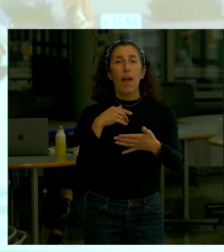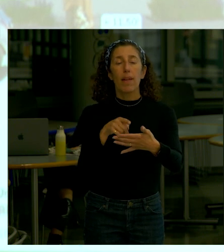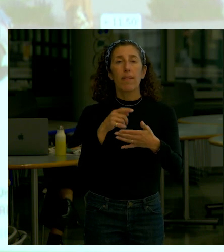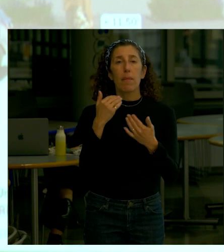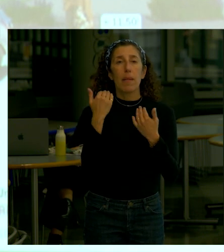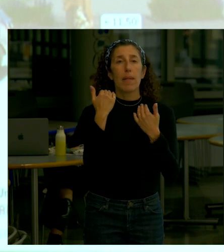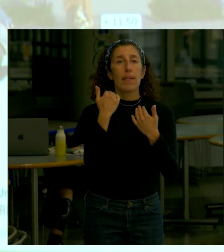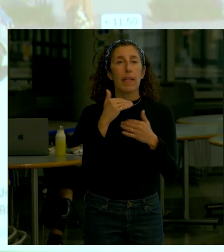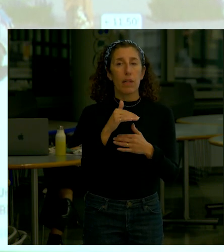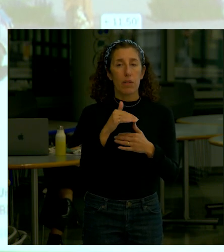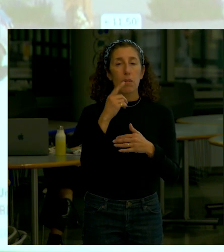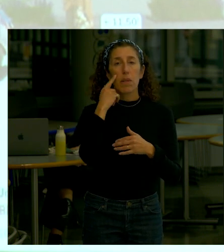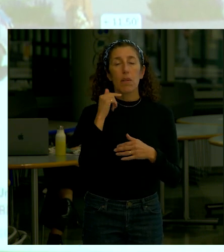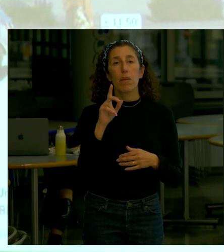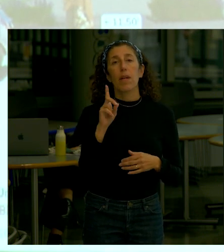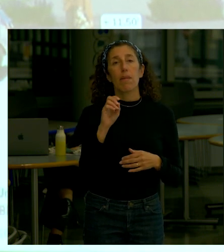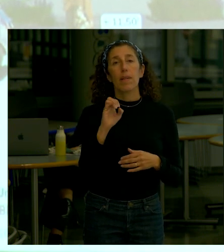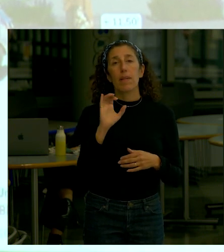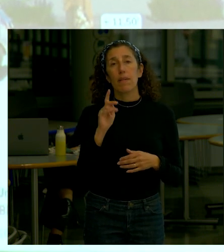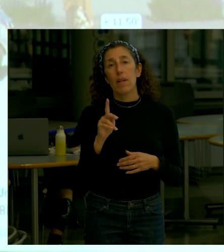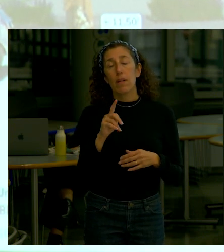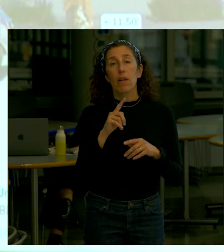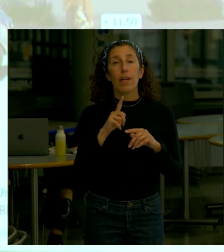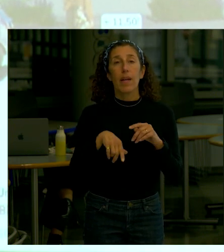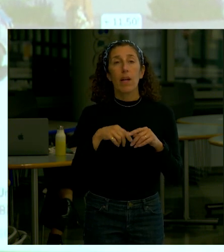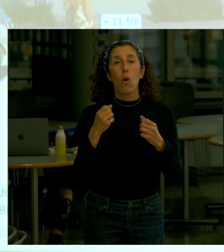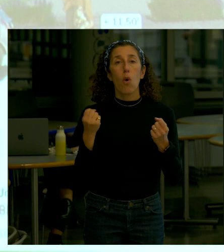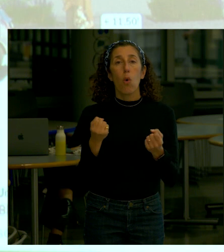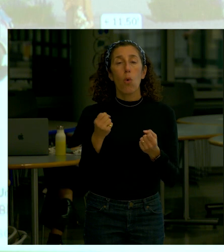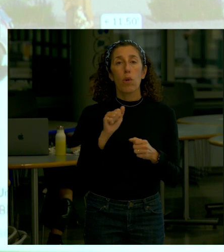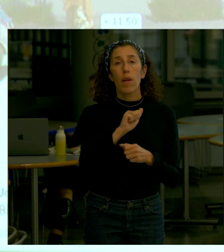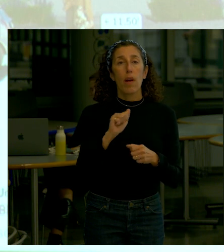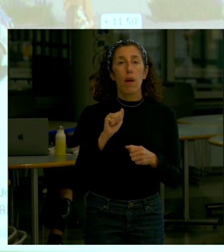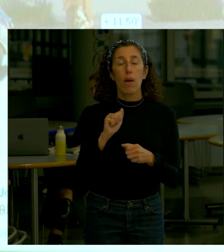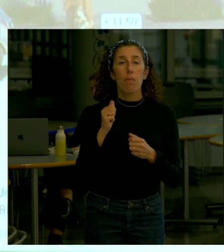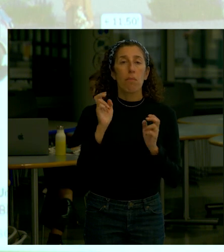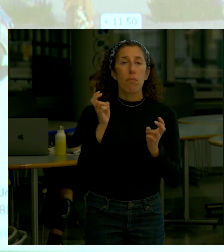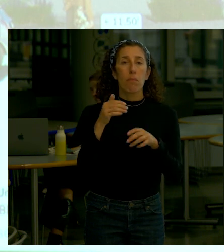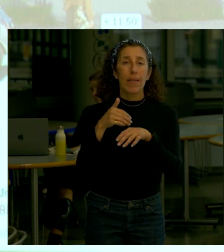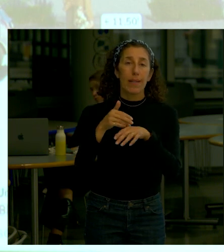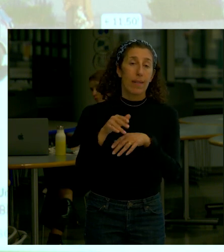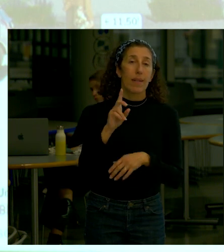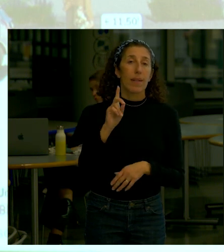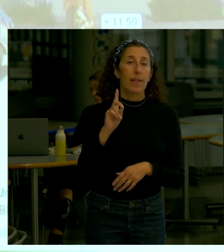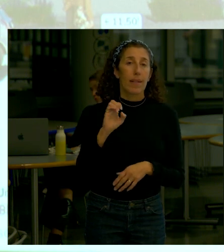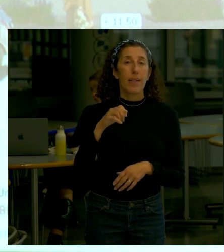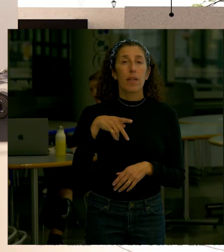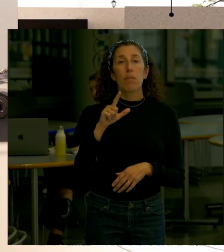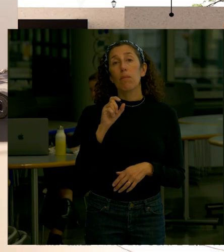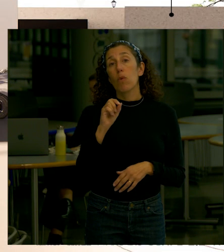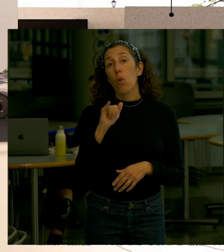doesn't have the ability to hold a deployable like for example the area near BMCC would